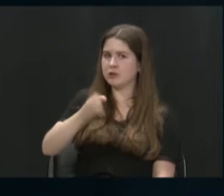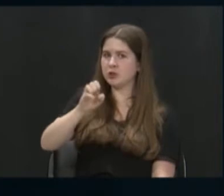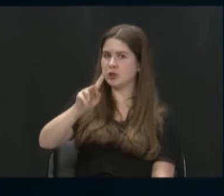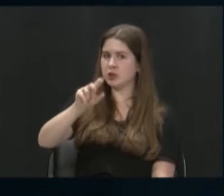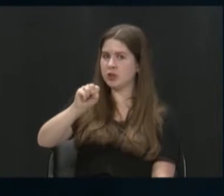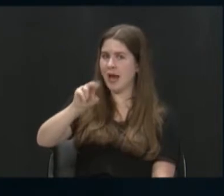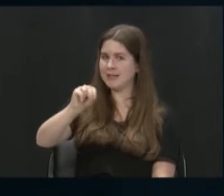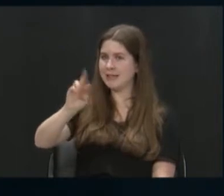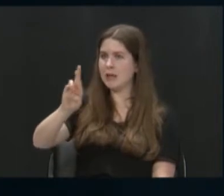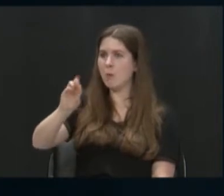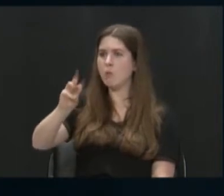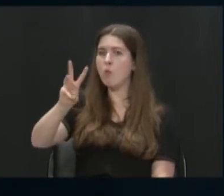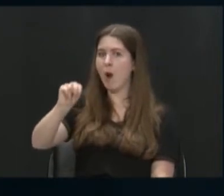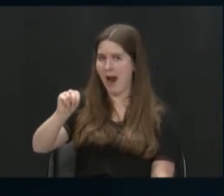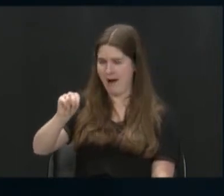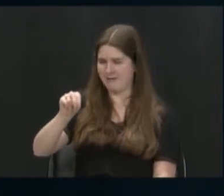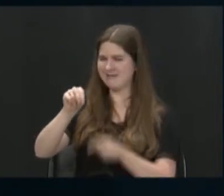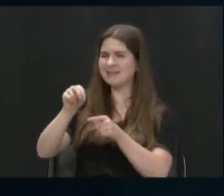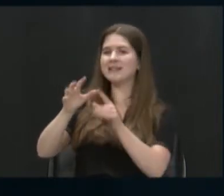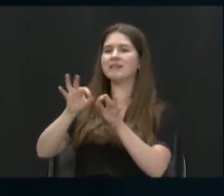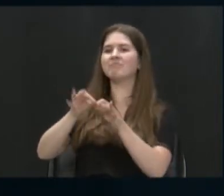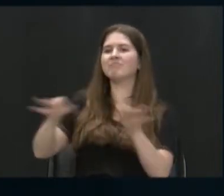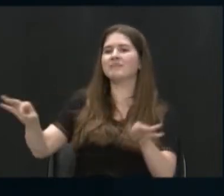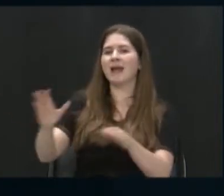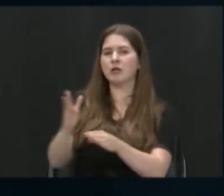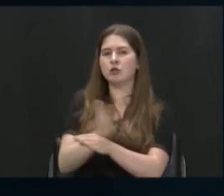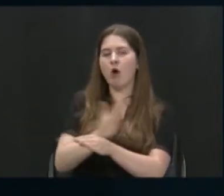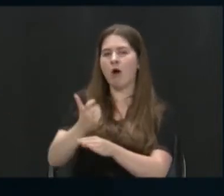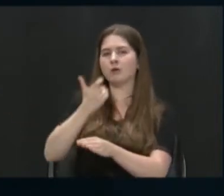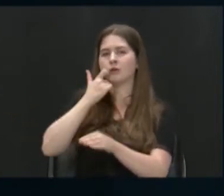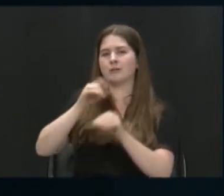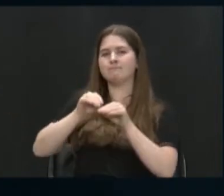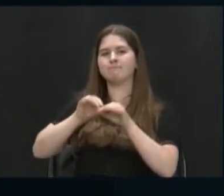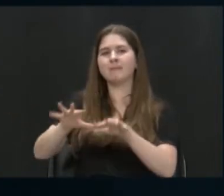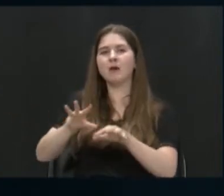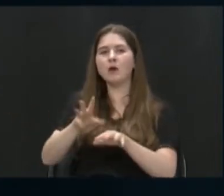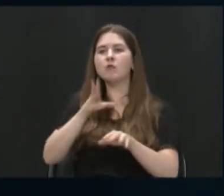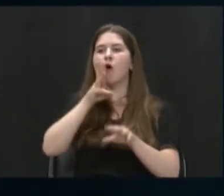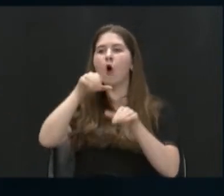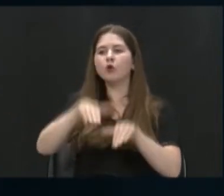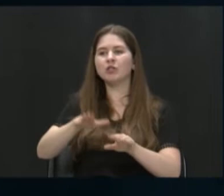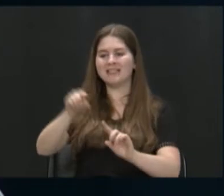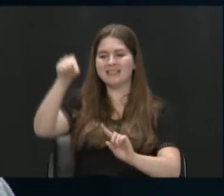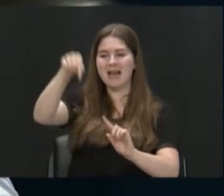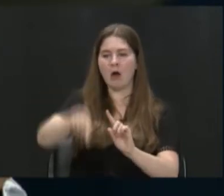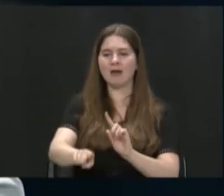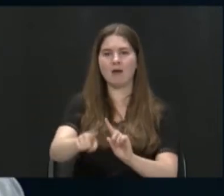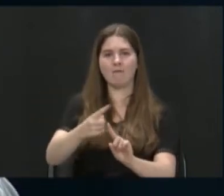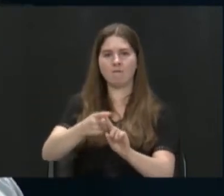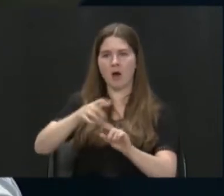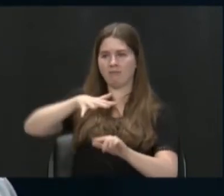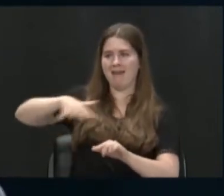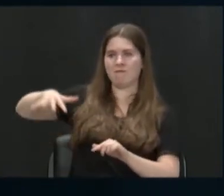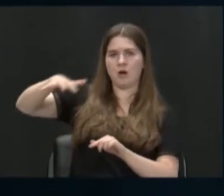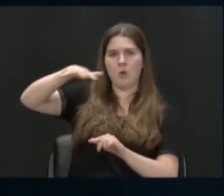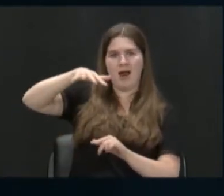is downhill from everywhere, right? It's a song he recently released. And the idea that all the things that we just happen to let drop,